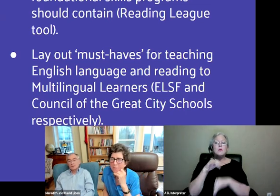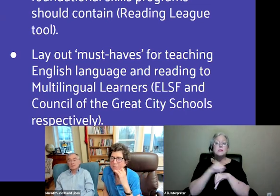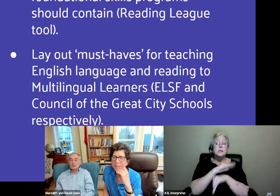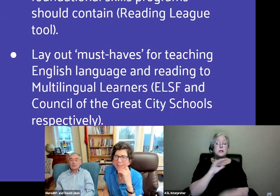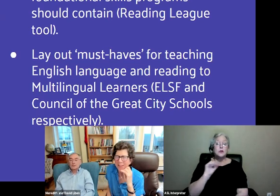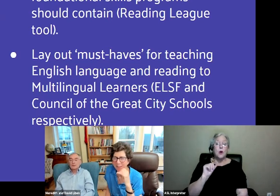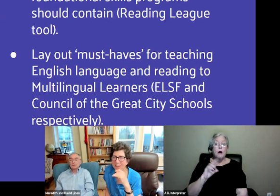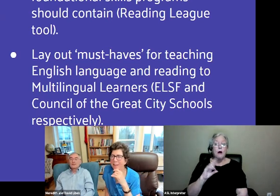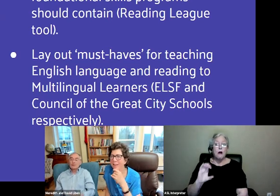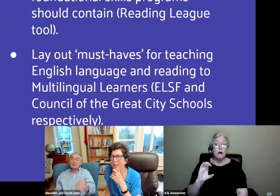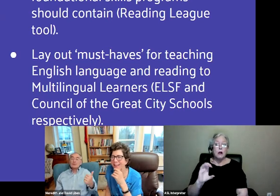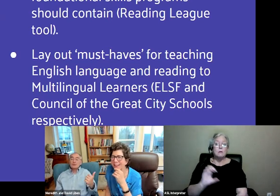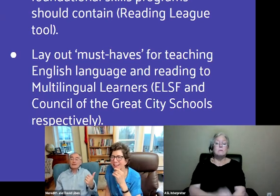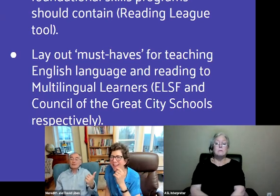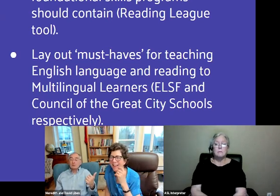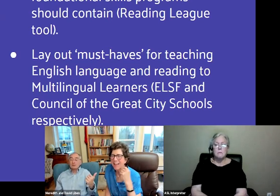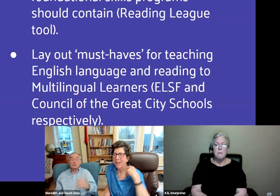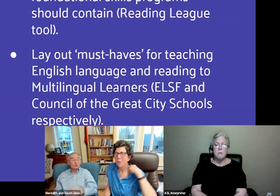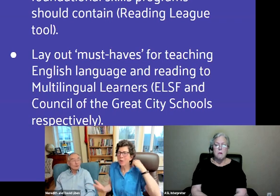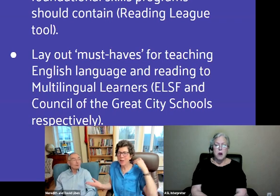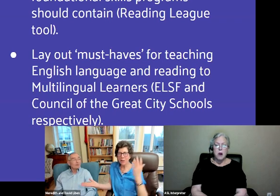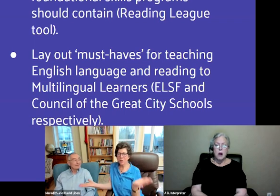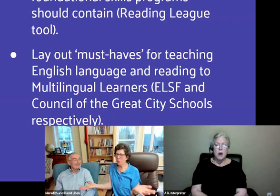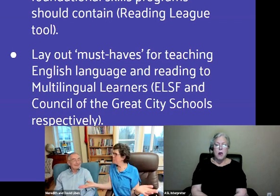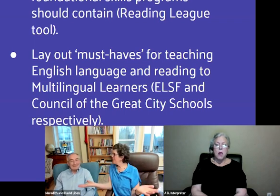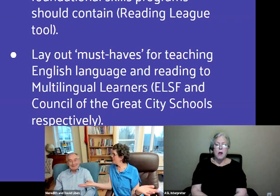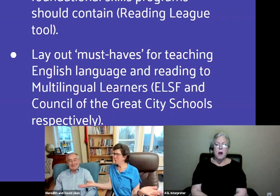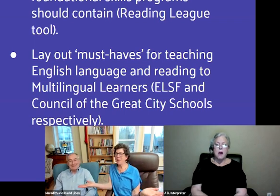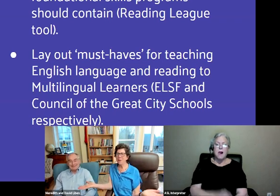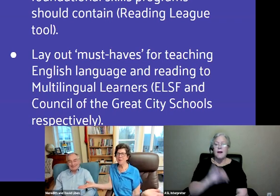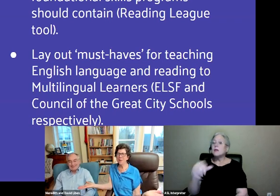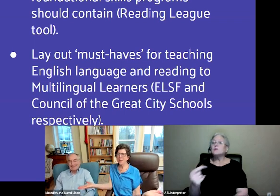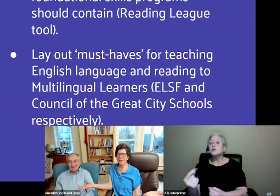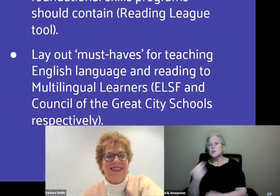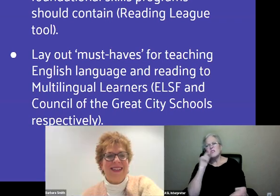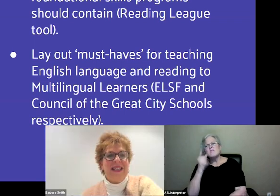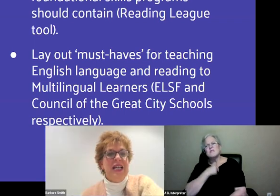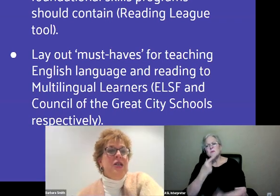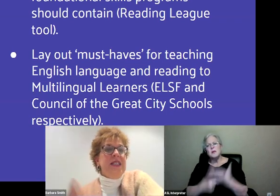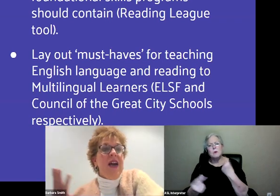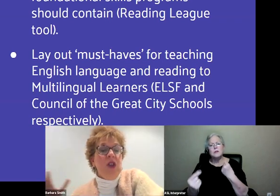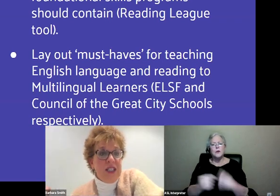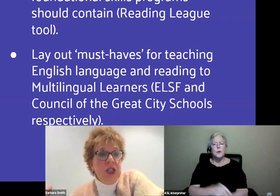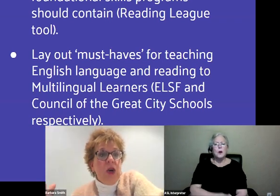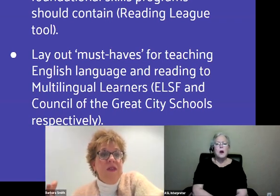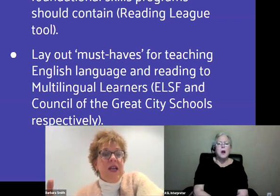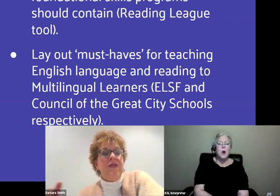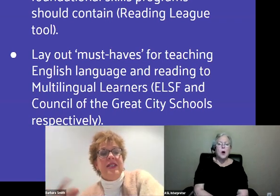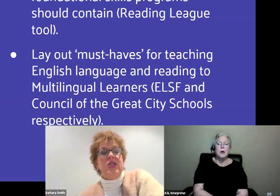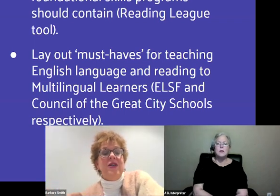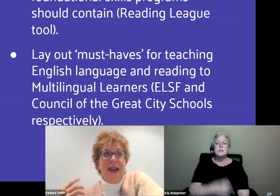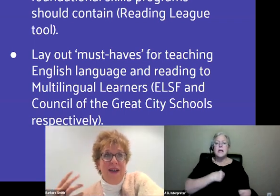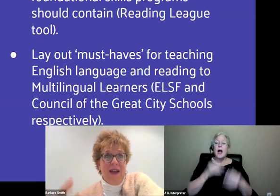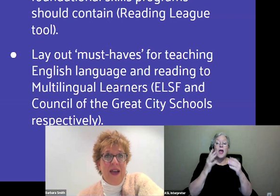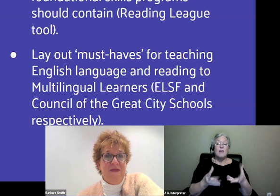David, think about where, you know, Art. Nobody tells me what to do. Well, there's no need. Nobody knows how to get ahold of you. You see, I've lost control of this